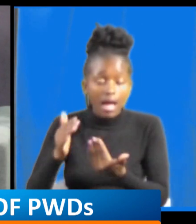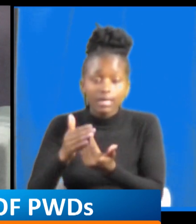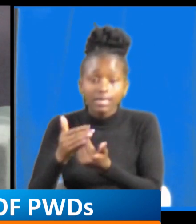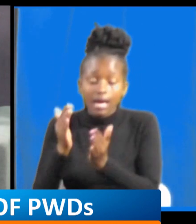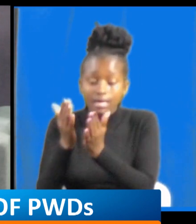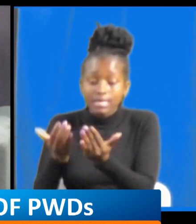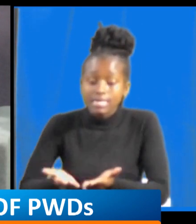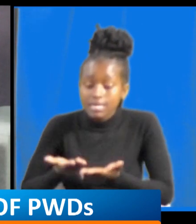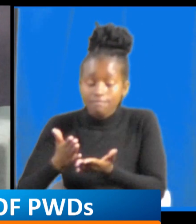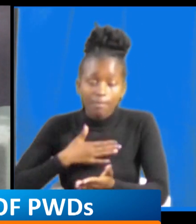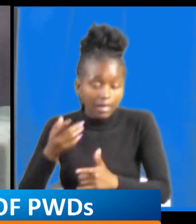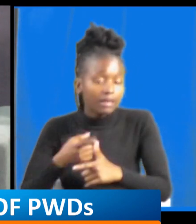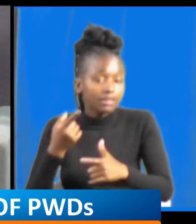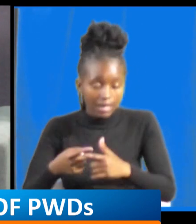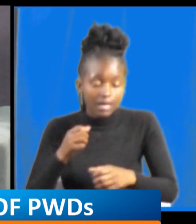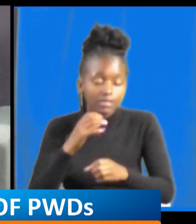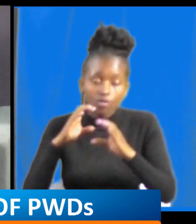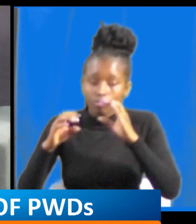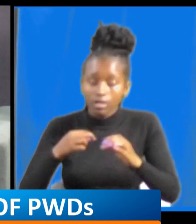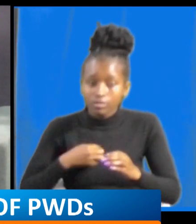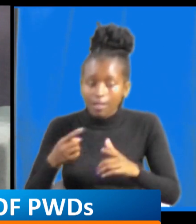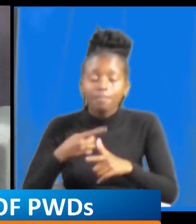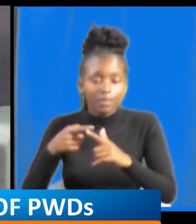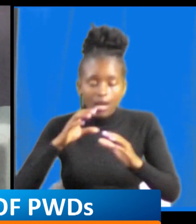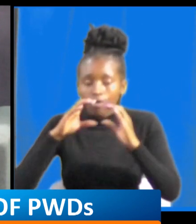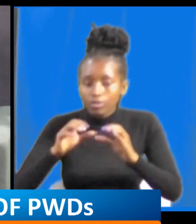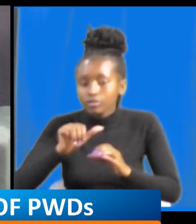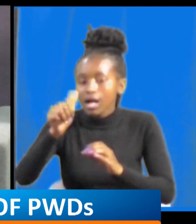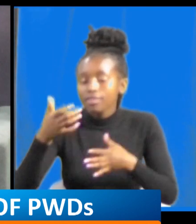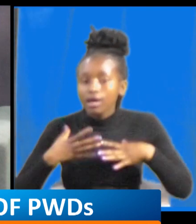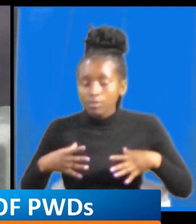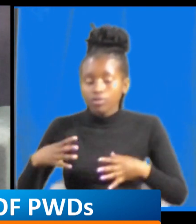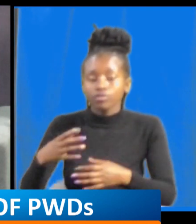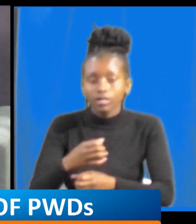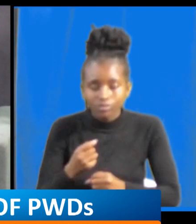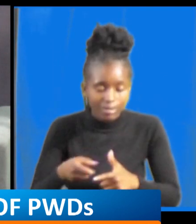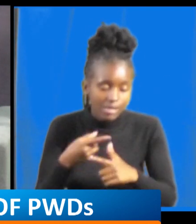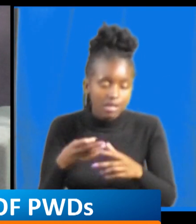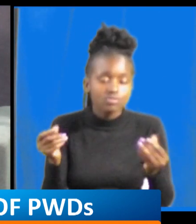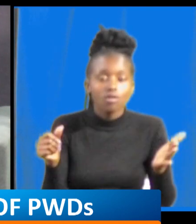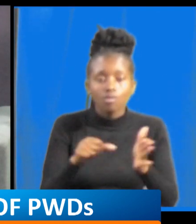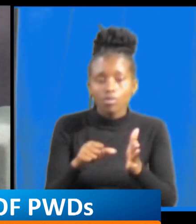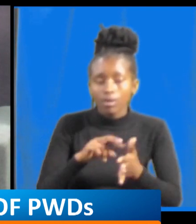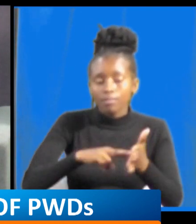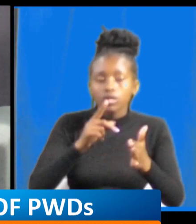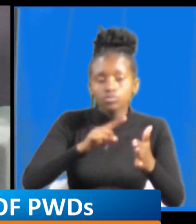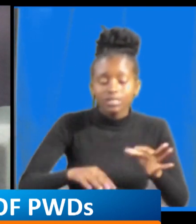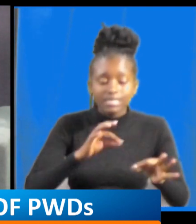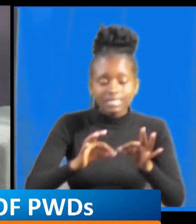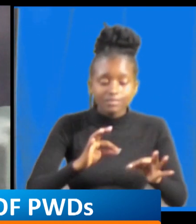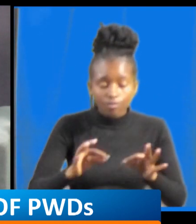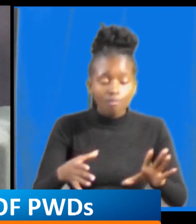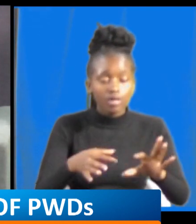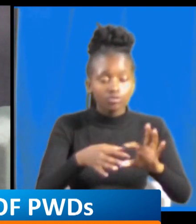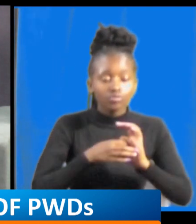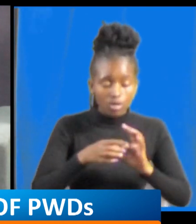will now get to the organization and give my challenge so as when you join you are located the caregiver who will guide